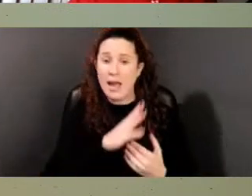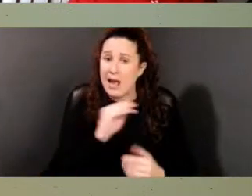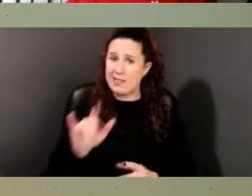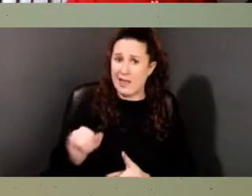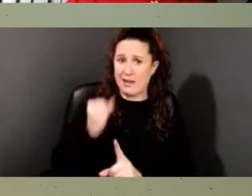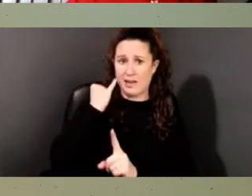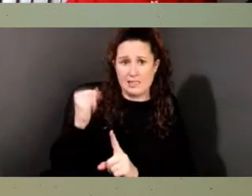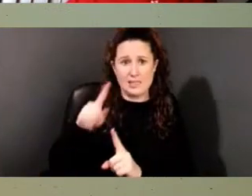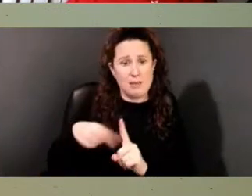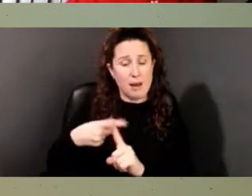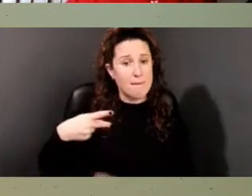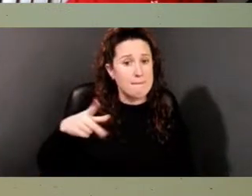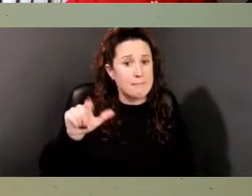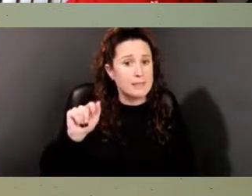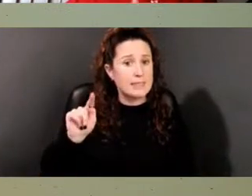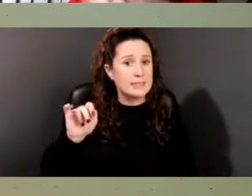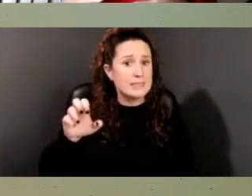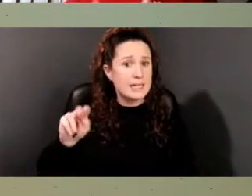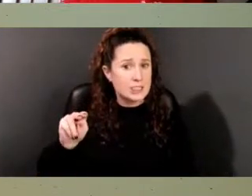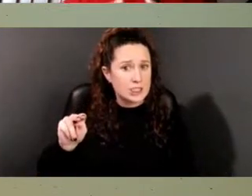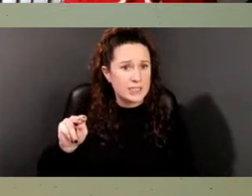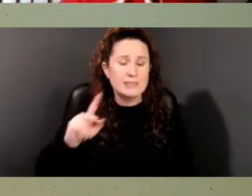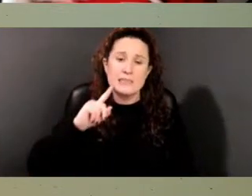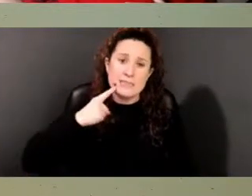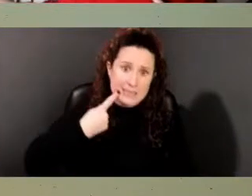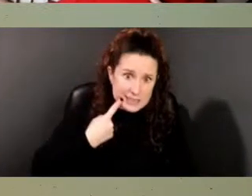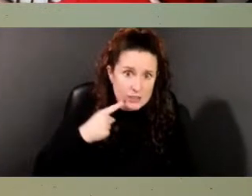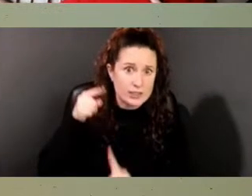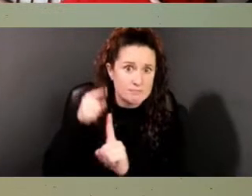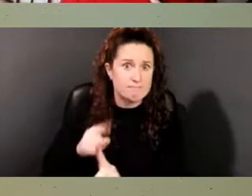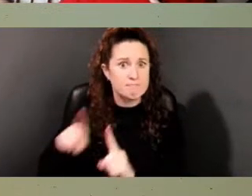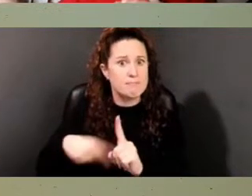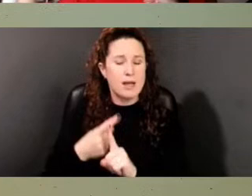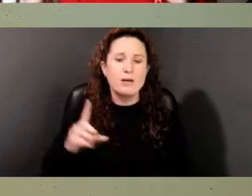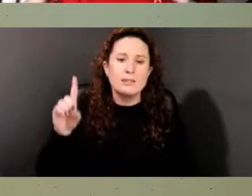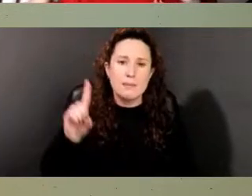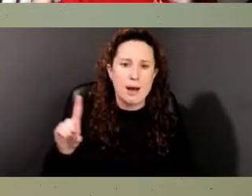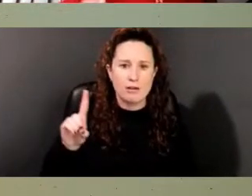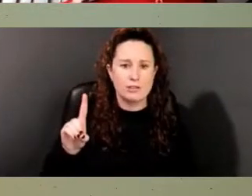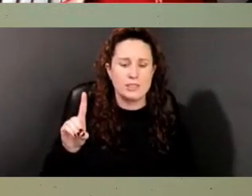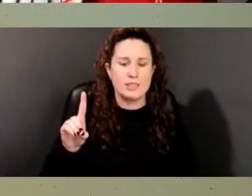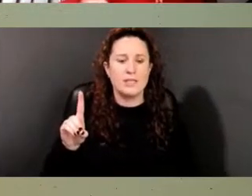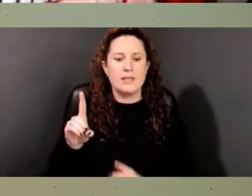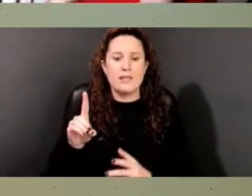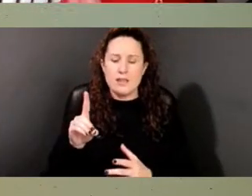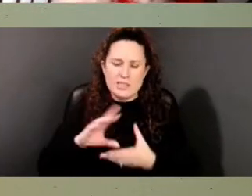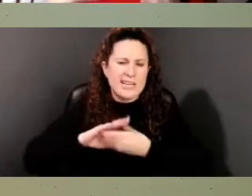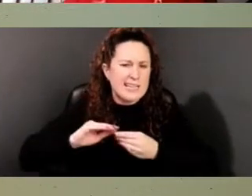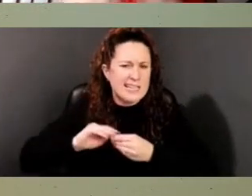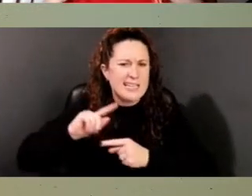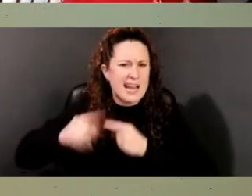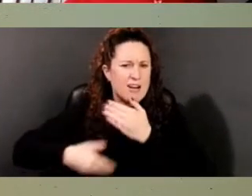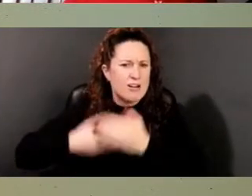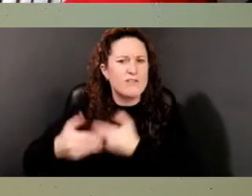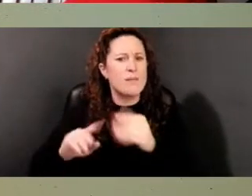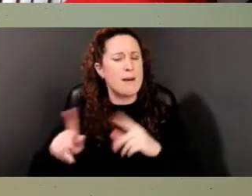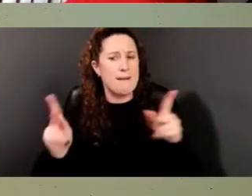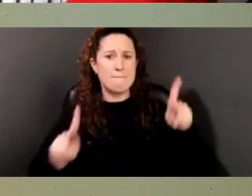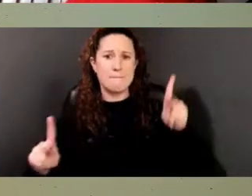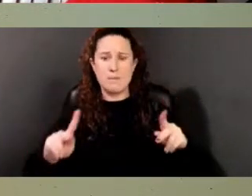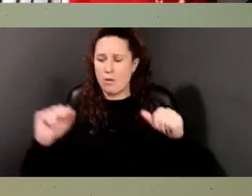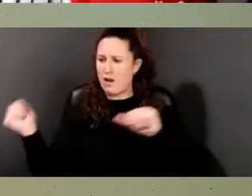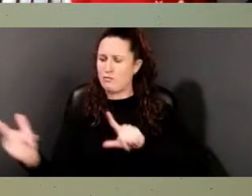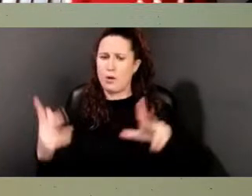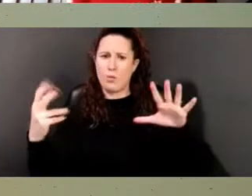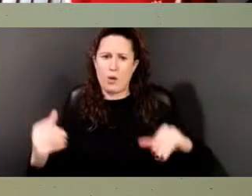a serious idea of democracy. There's a real progressive narrative that everyone here was fighting for the same freedom.